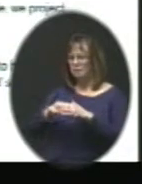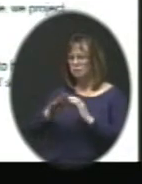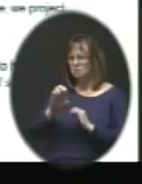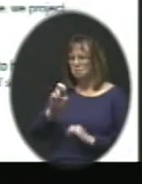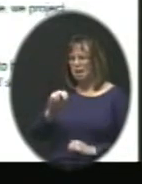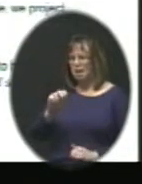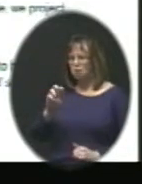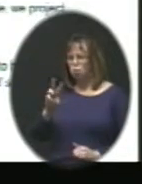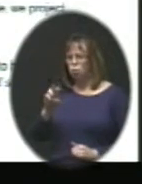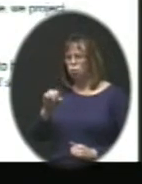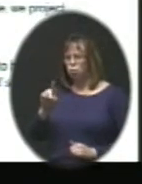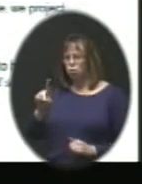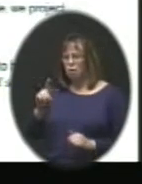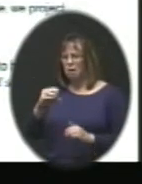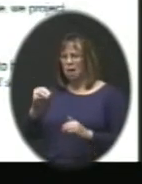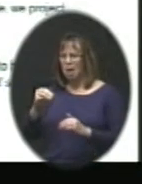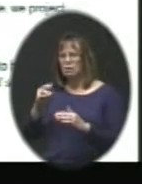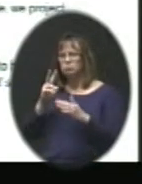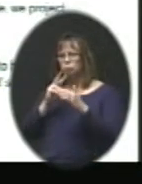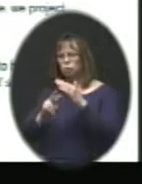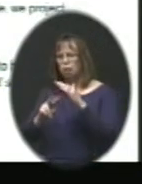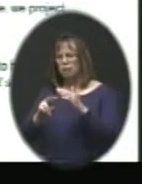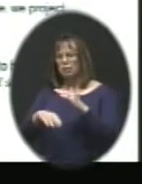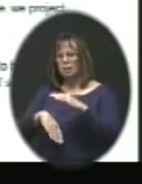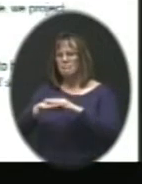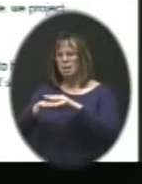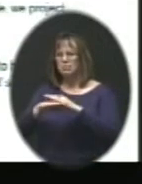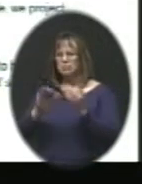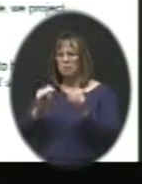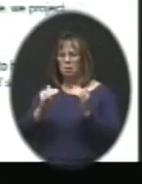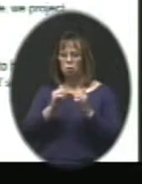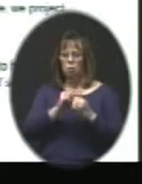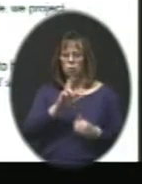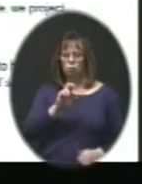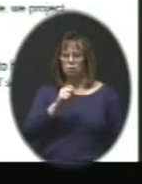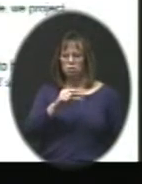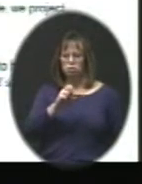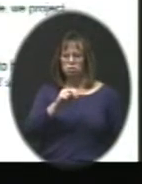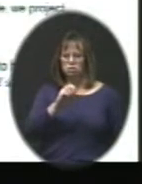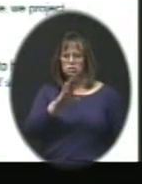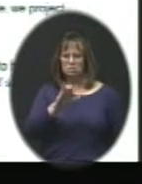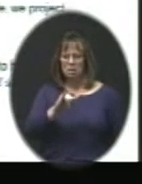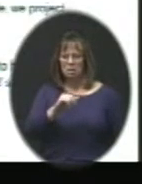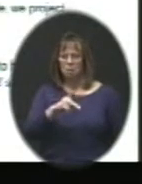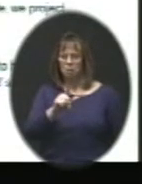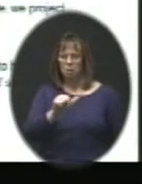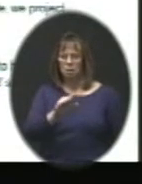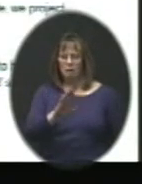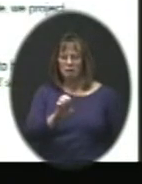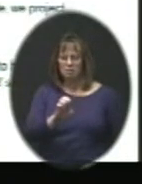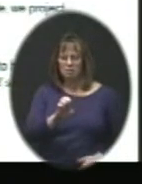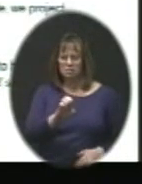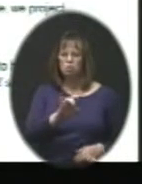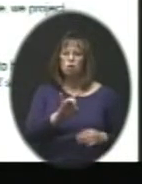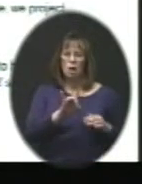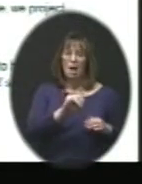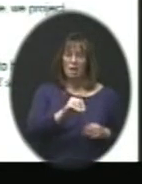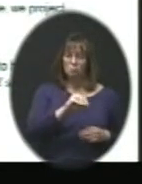Bentwood and its projected capacity, just comparing Bentwood to Regency Place, Regency Place is at 80% of its capacity.